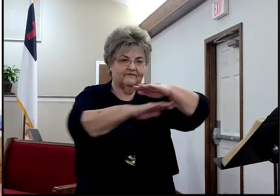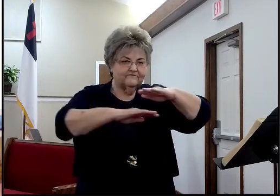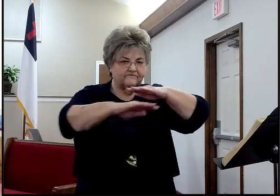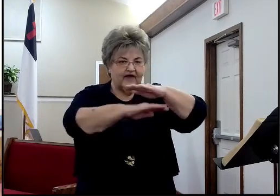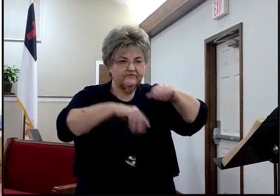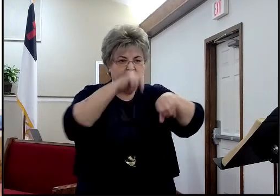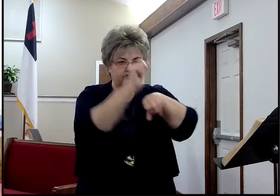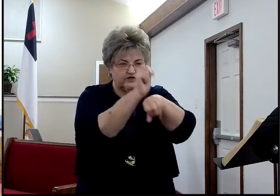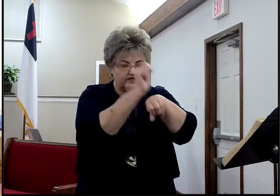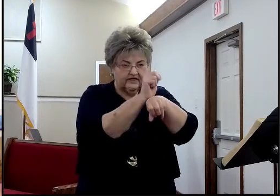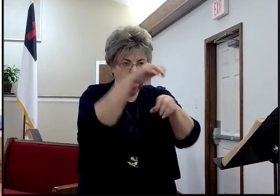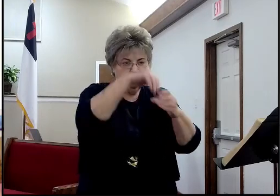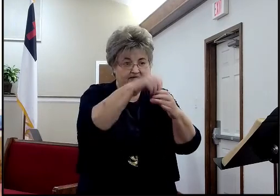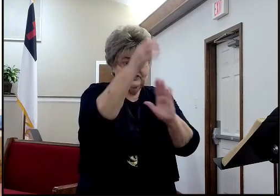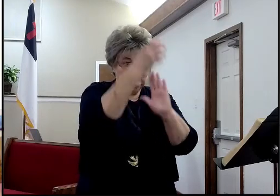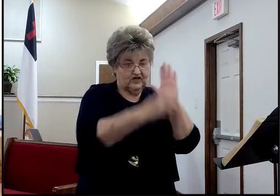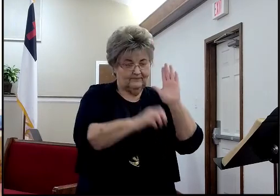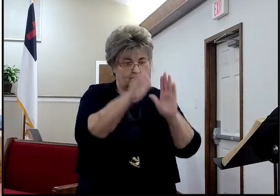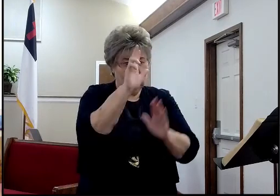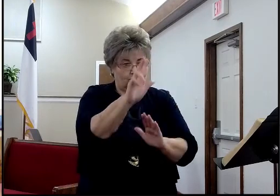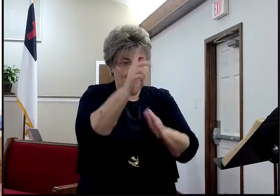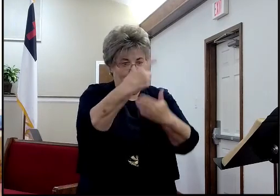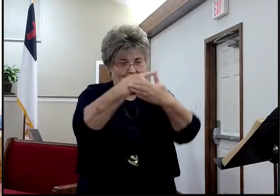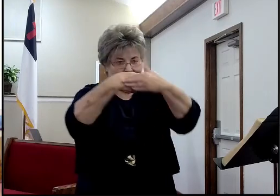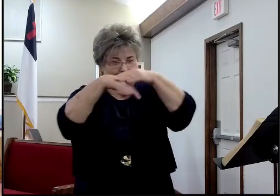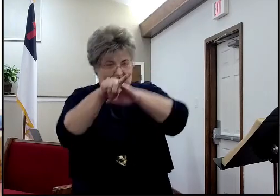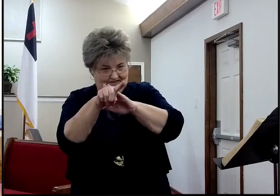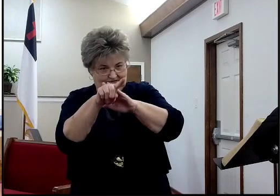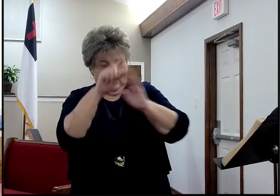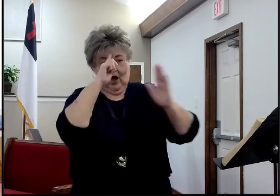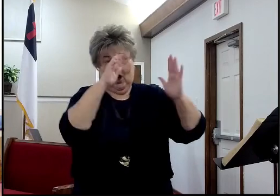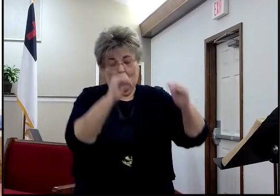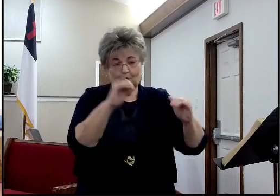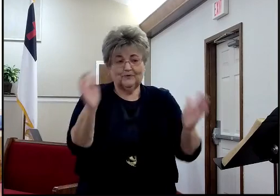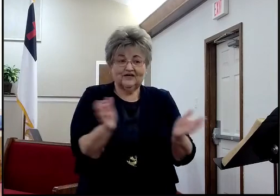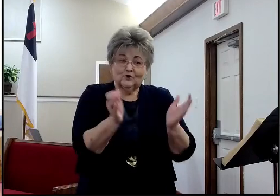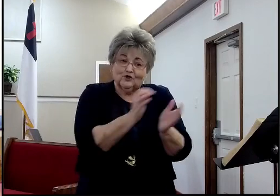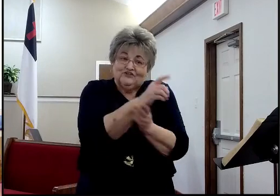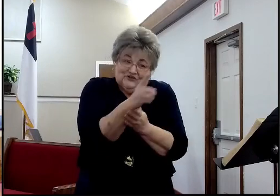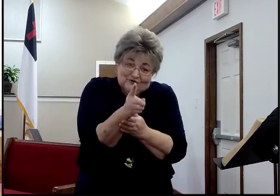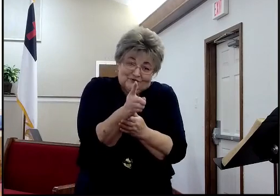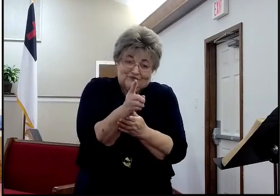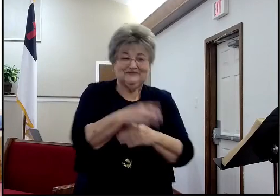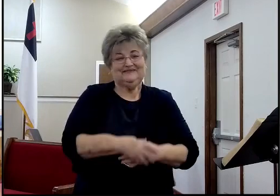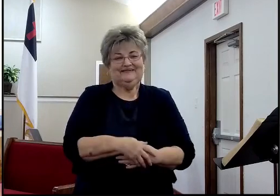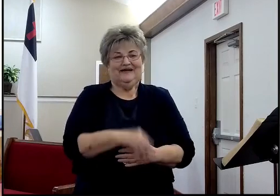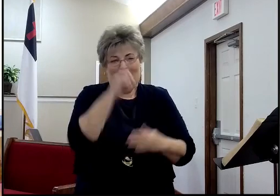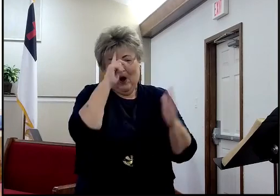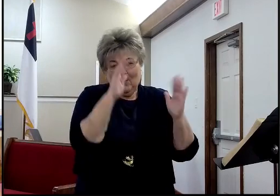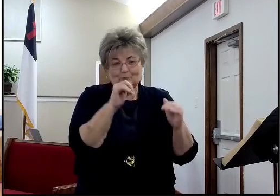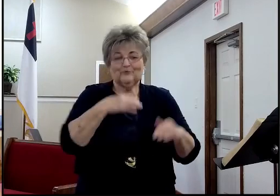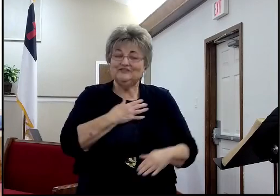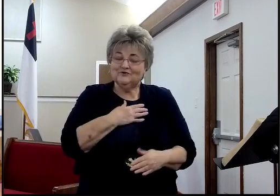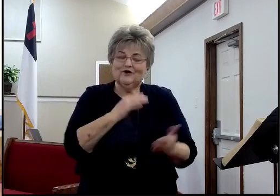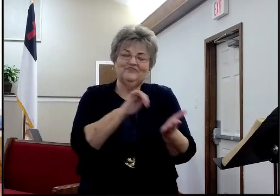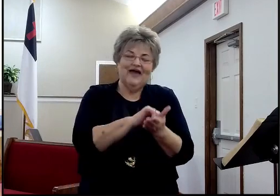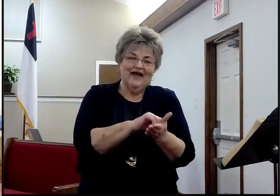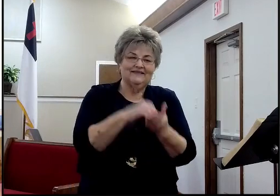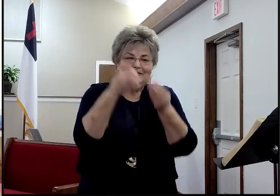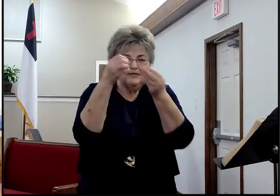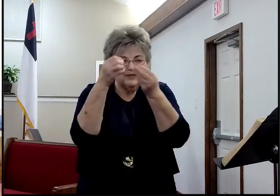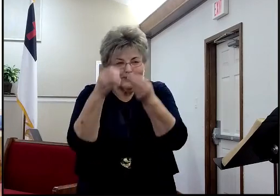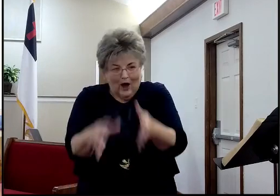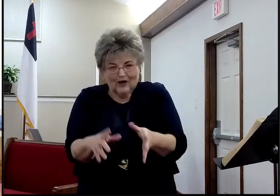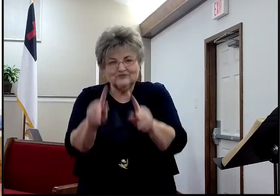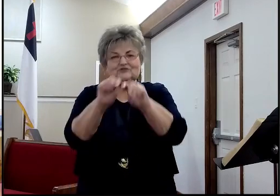project, in chapter number 3 next week, I hope that that was, an encouragement to you, did y'all enjoy the, I hope y'all enjoyed that, the lost tribes